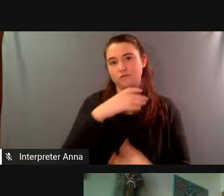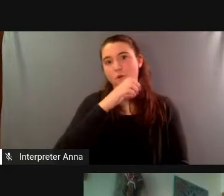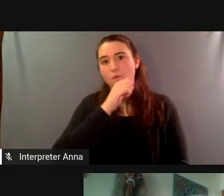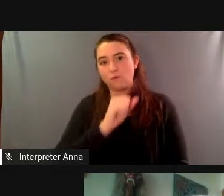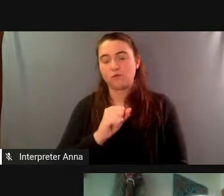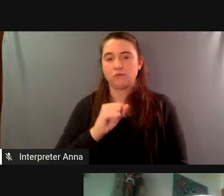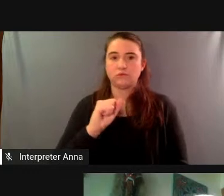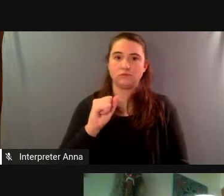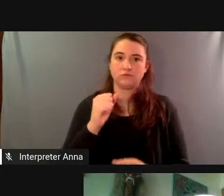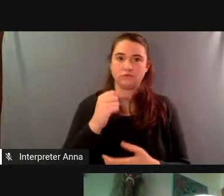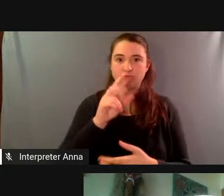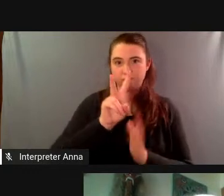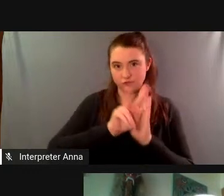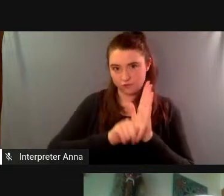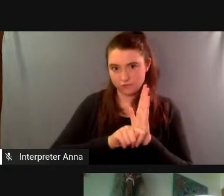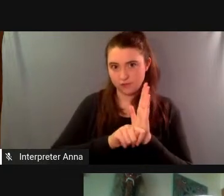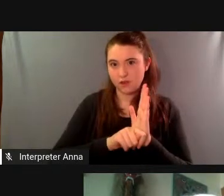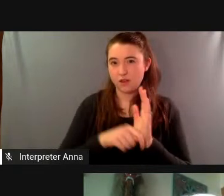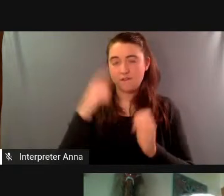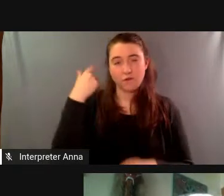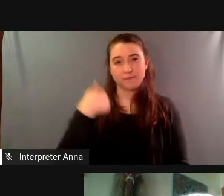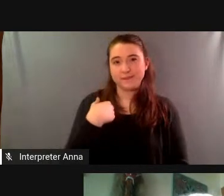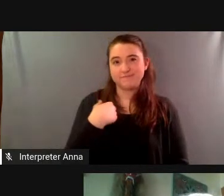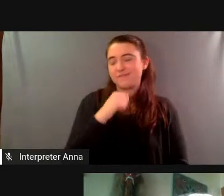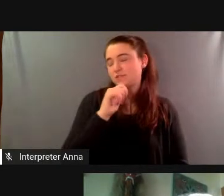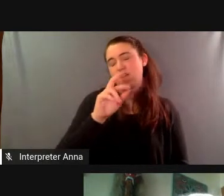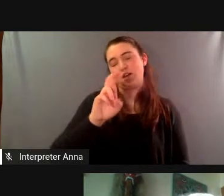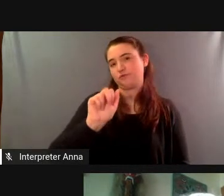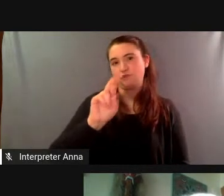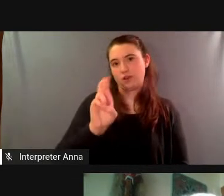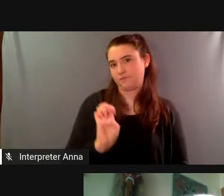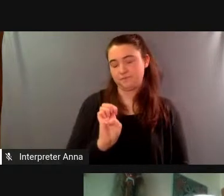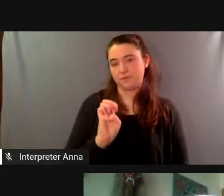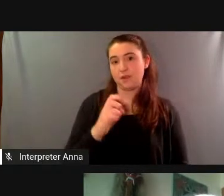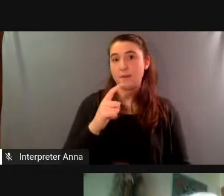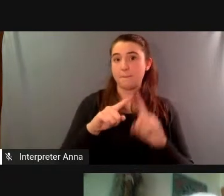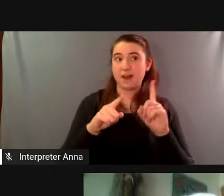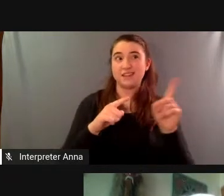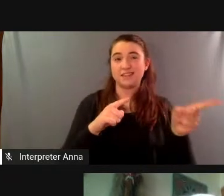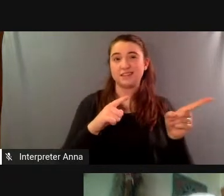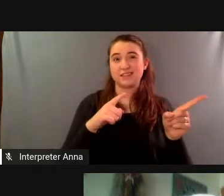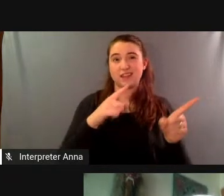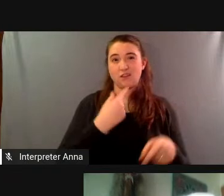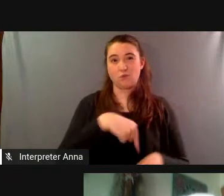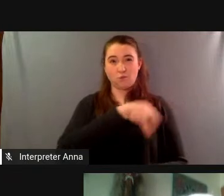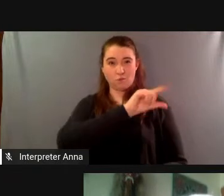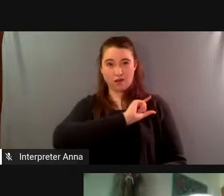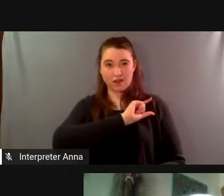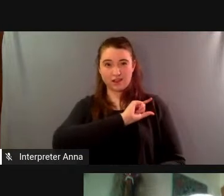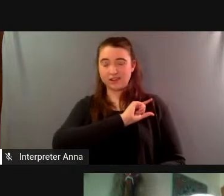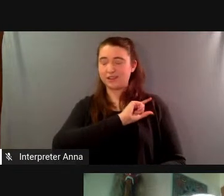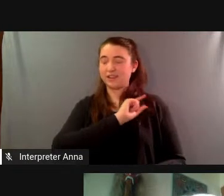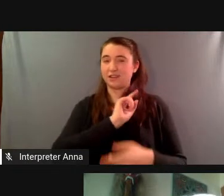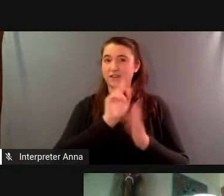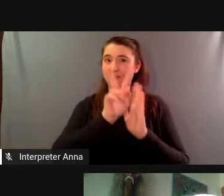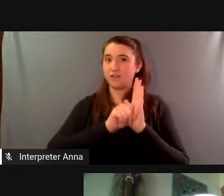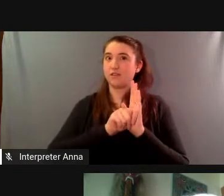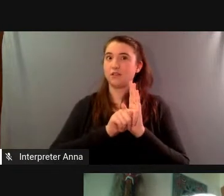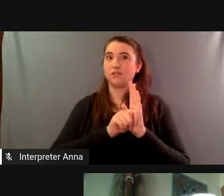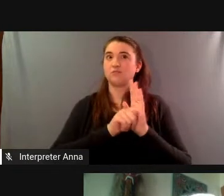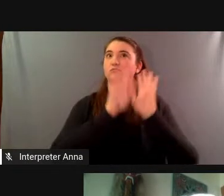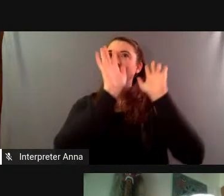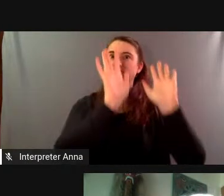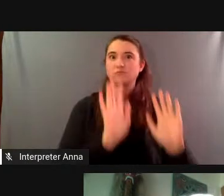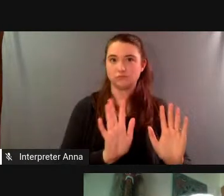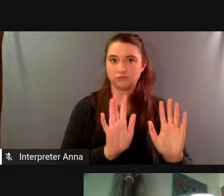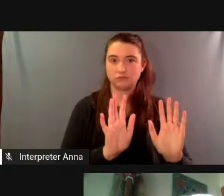an anomaly but the quality and character of this archival footage was really extraordinary um marie harding one of the